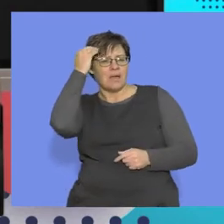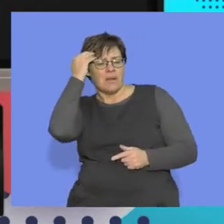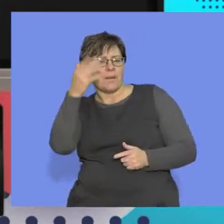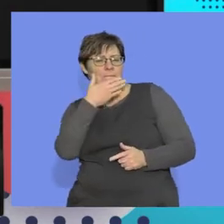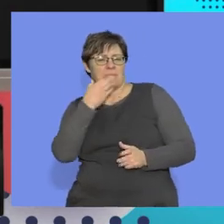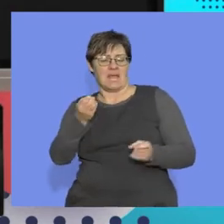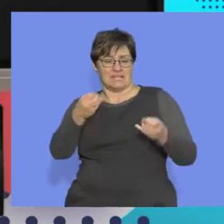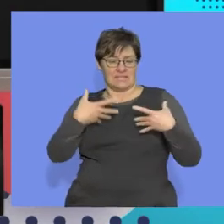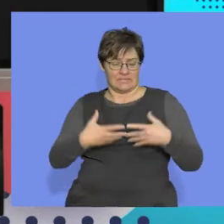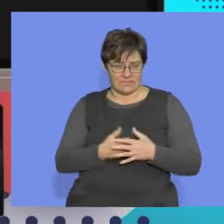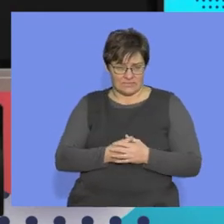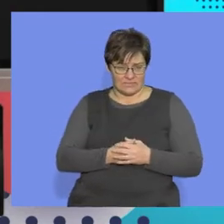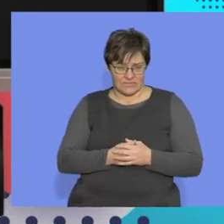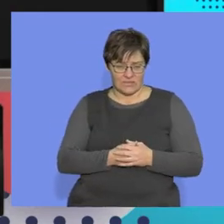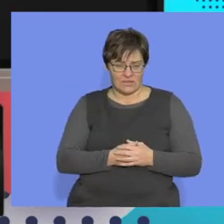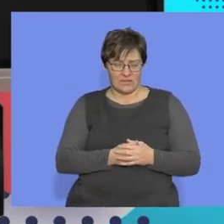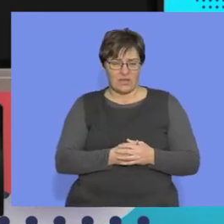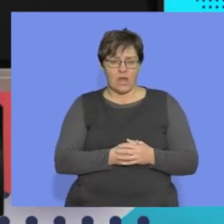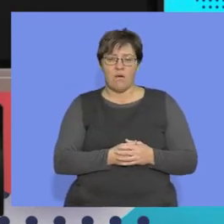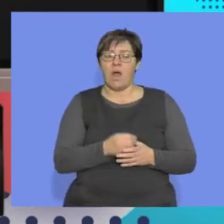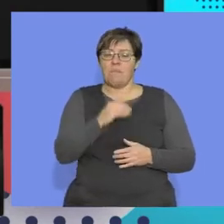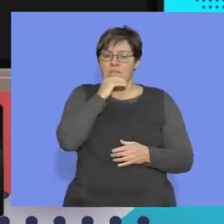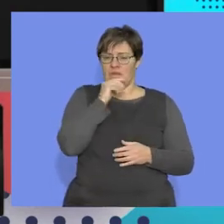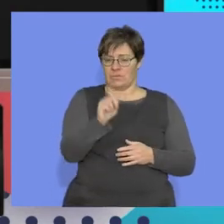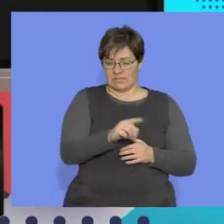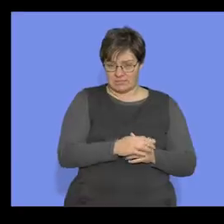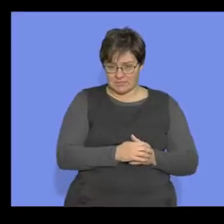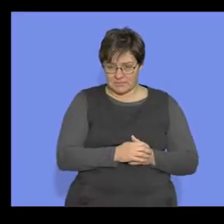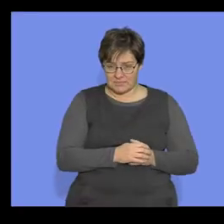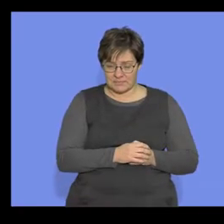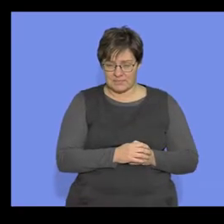makes it best. So let's have a look what we mean by that.